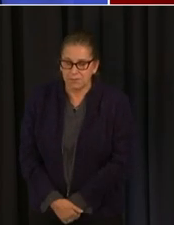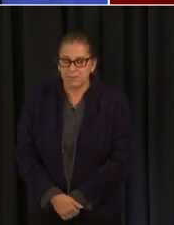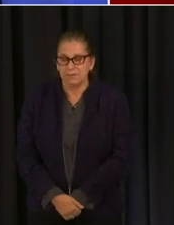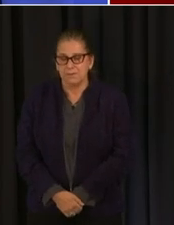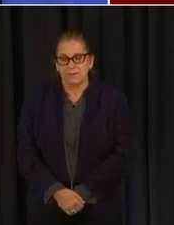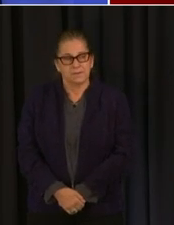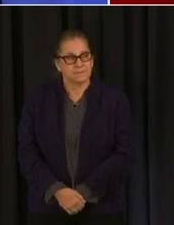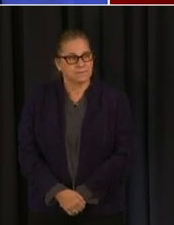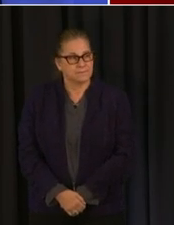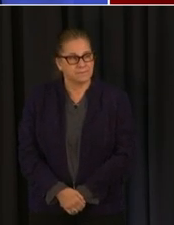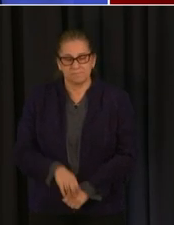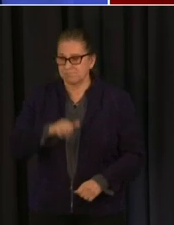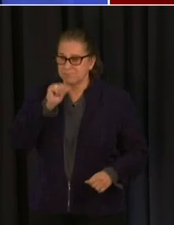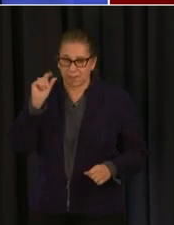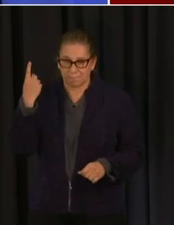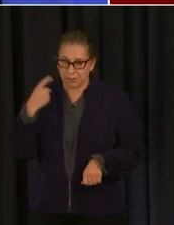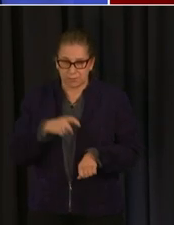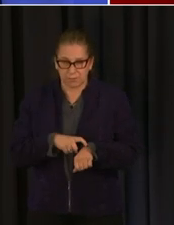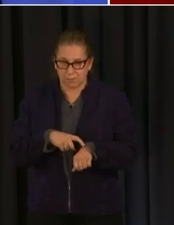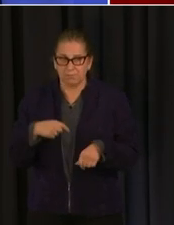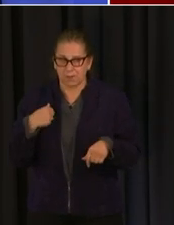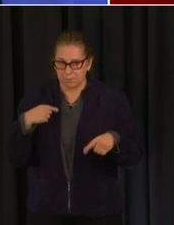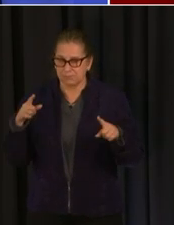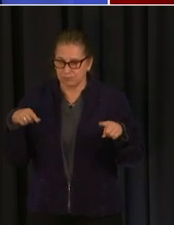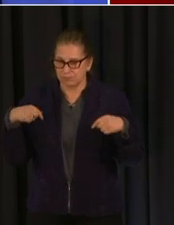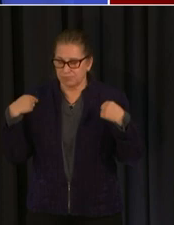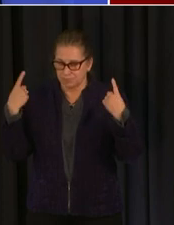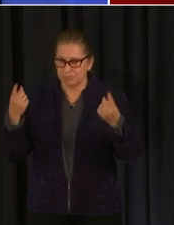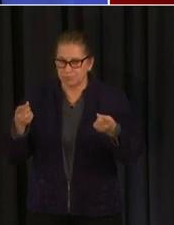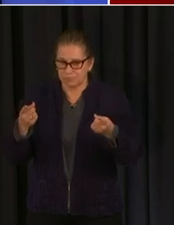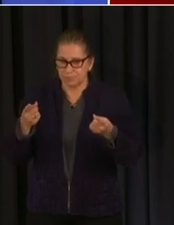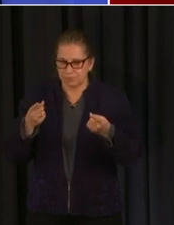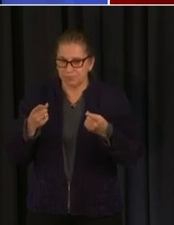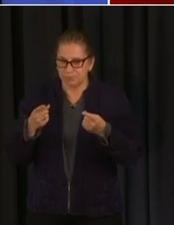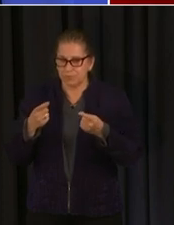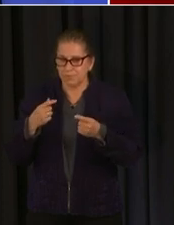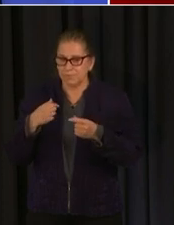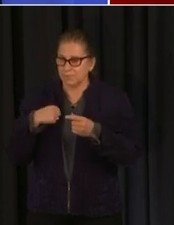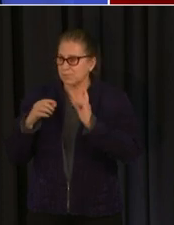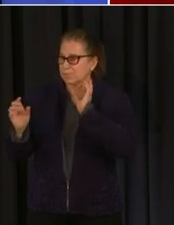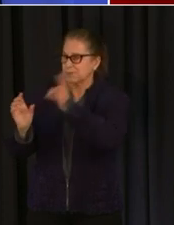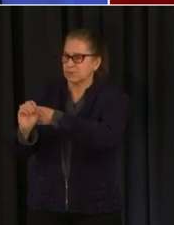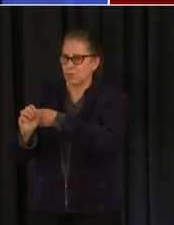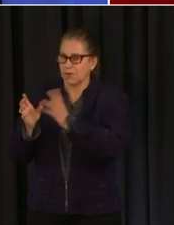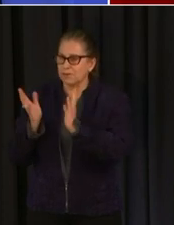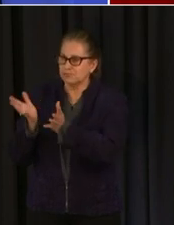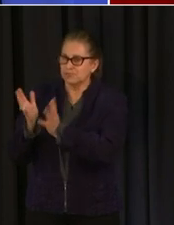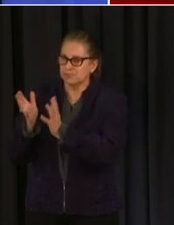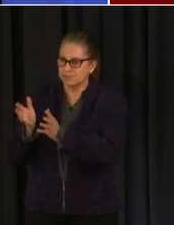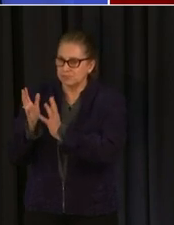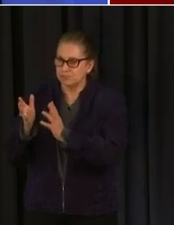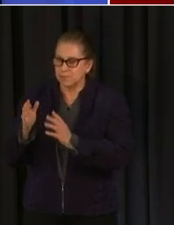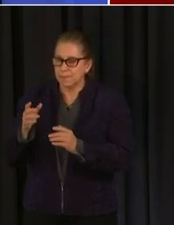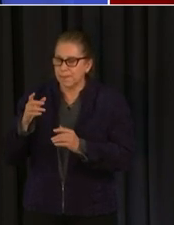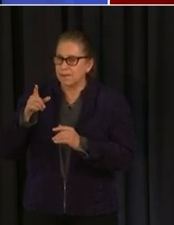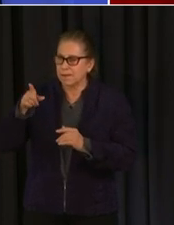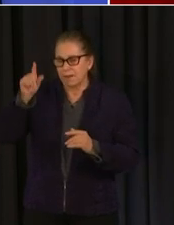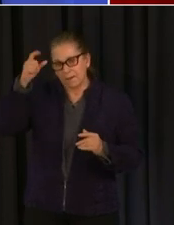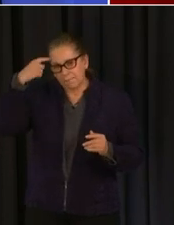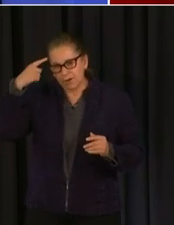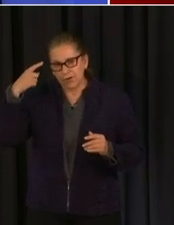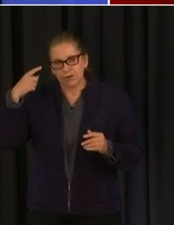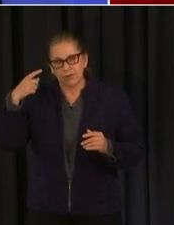i'm relying on my memory now but we've tried to join the the governor's associate the democratic governor's